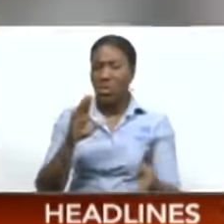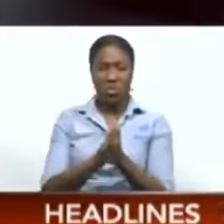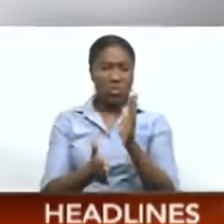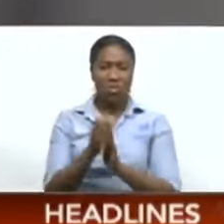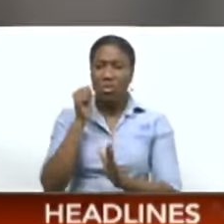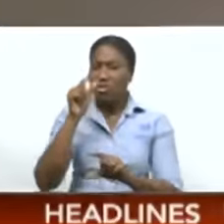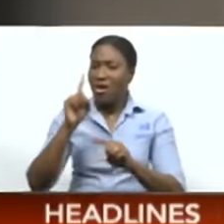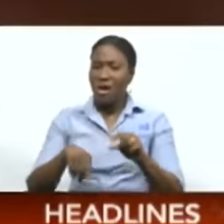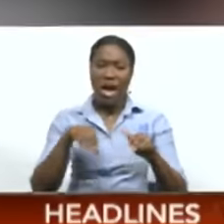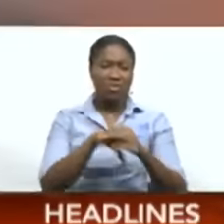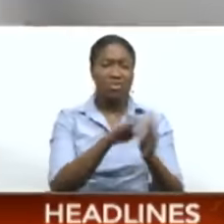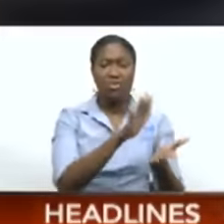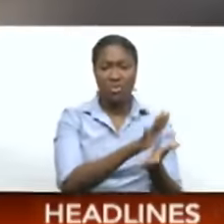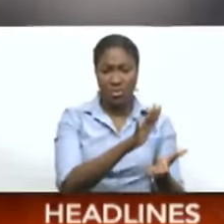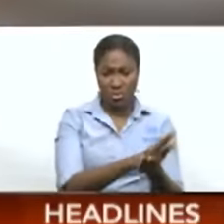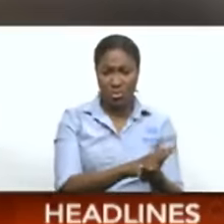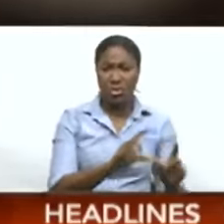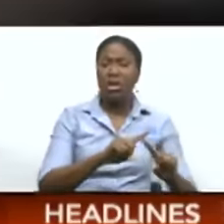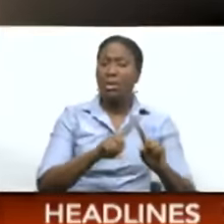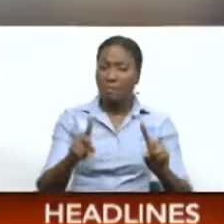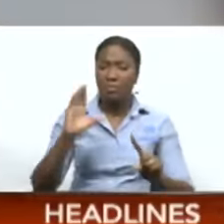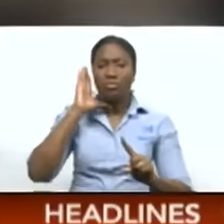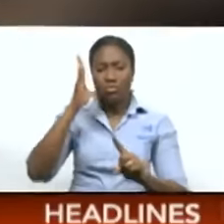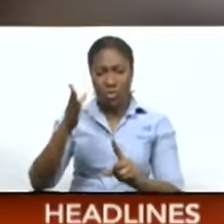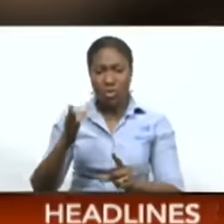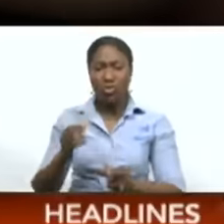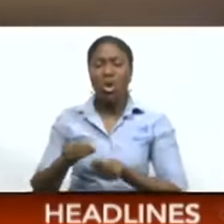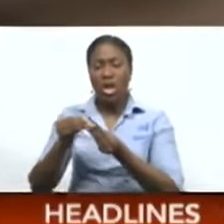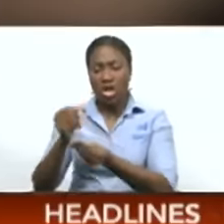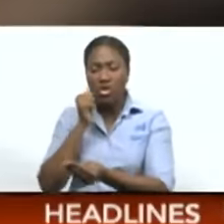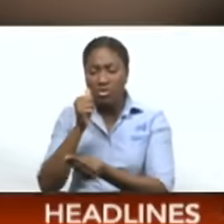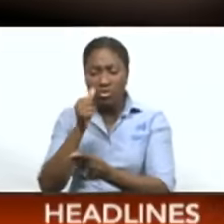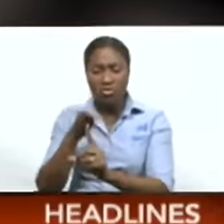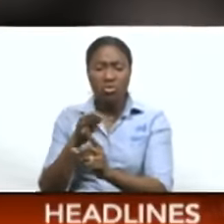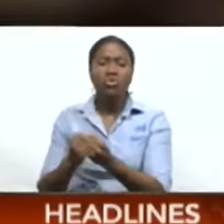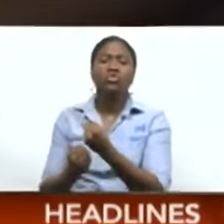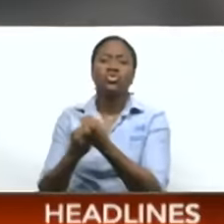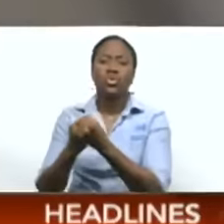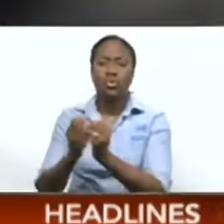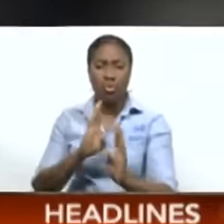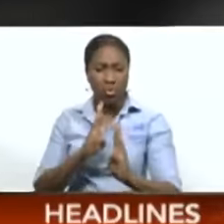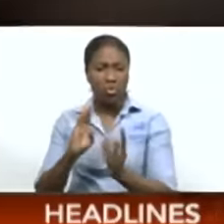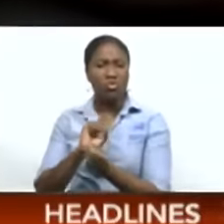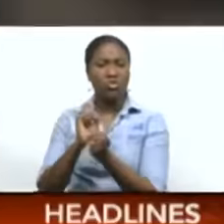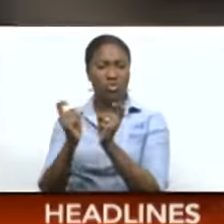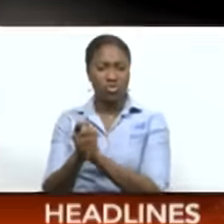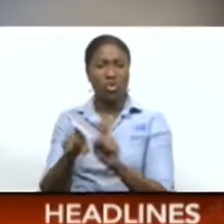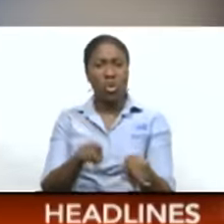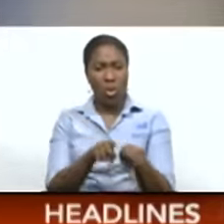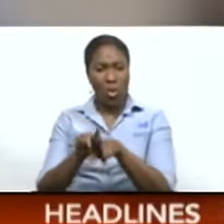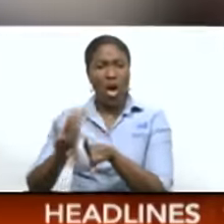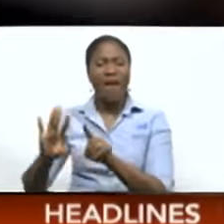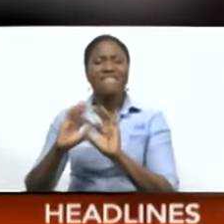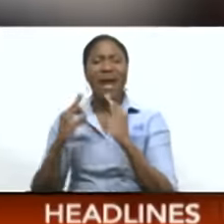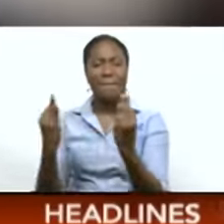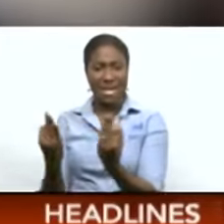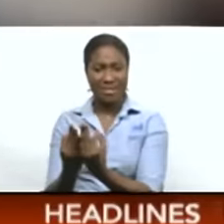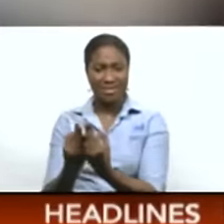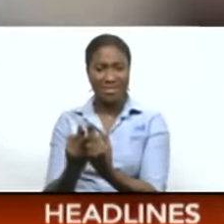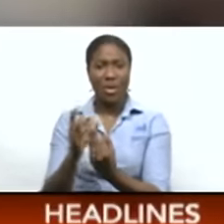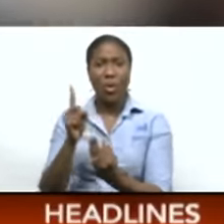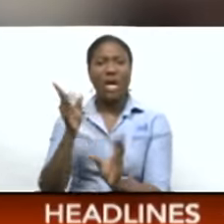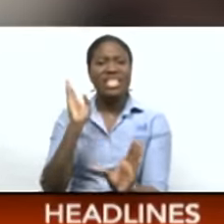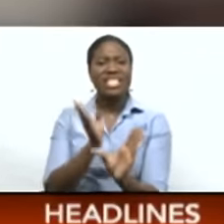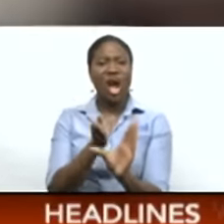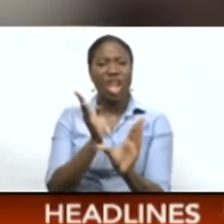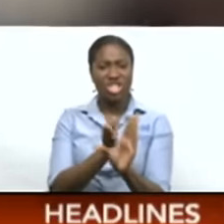for additional support from various ministries have been made for this teen and her family. Meanwhile, clinical psychologist Sarah